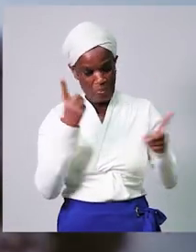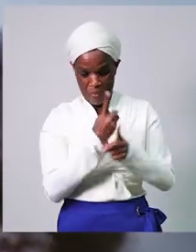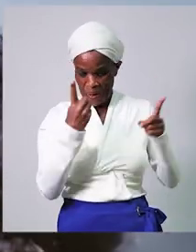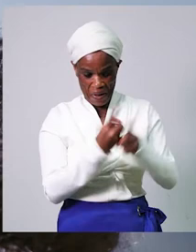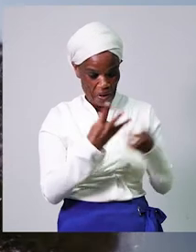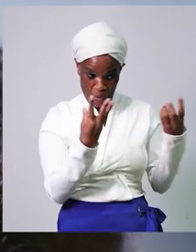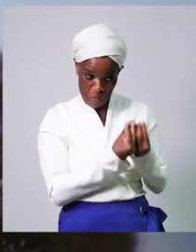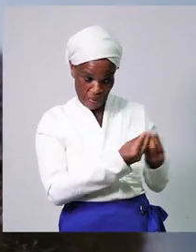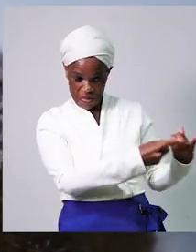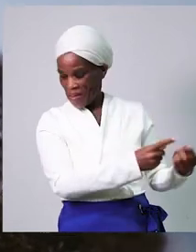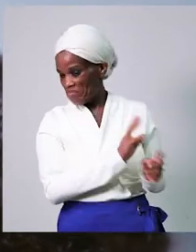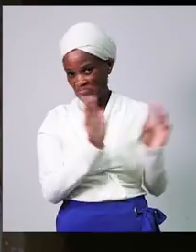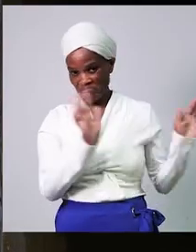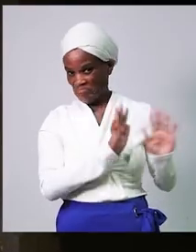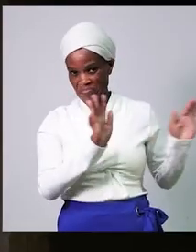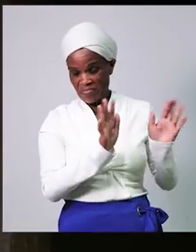was afraid.